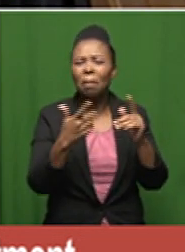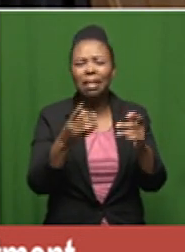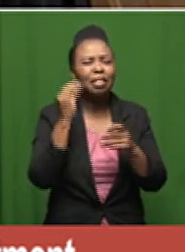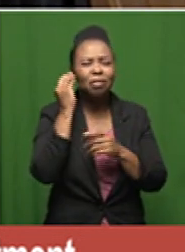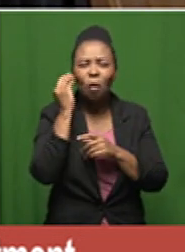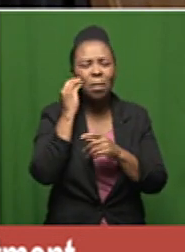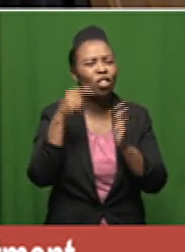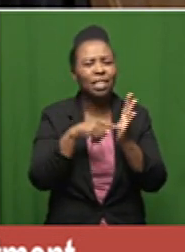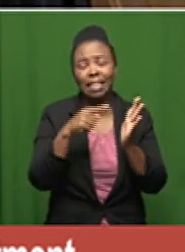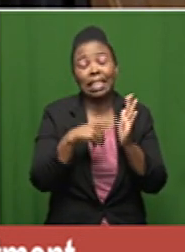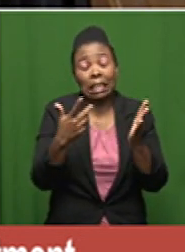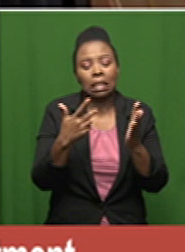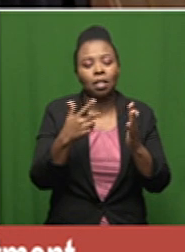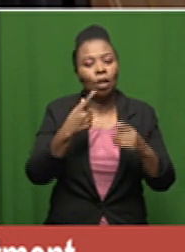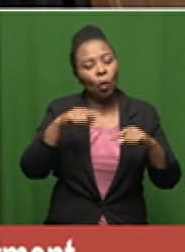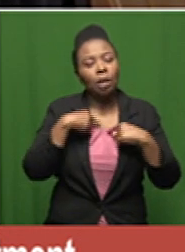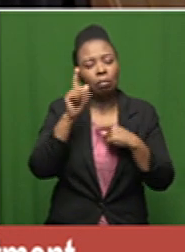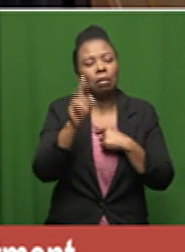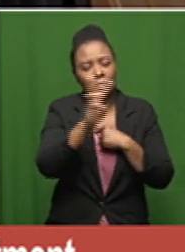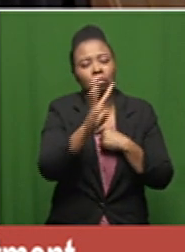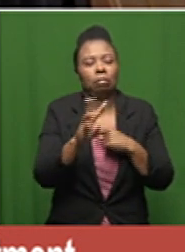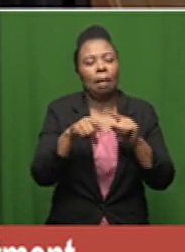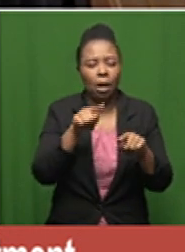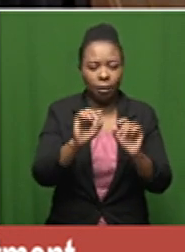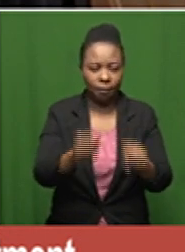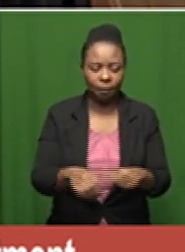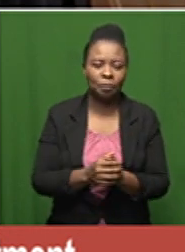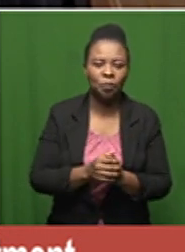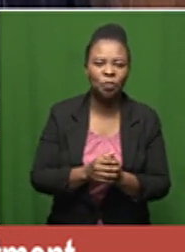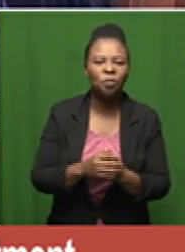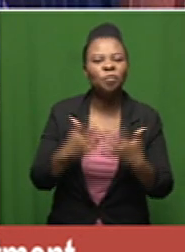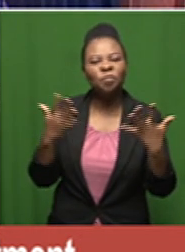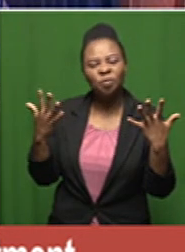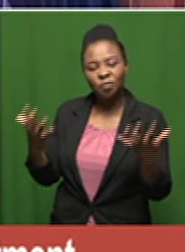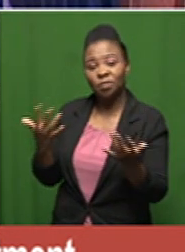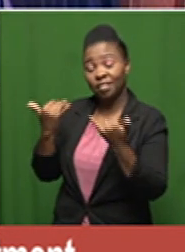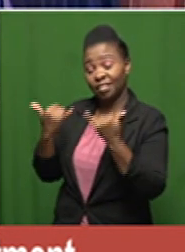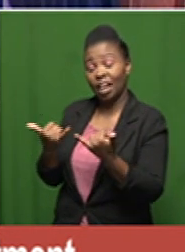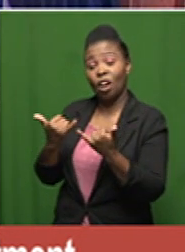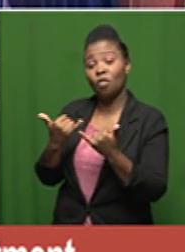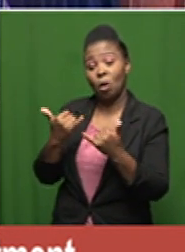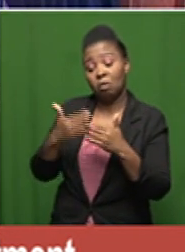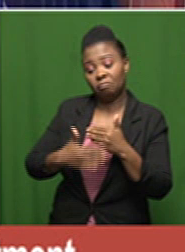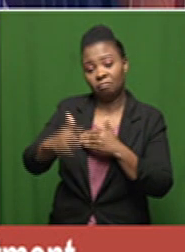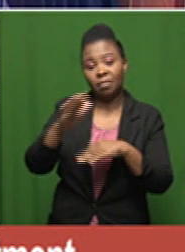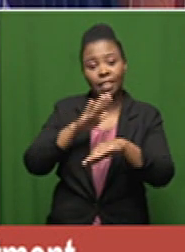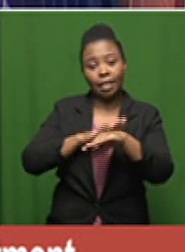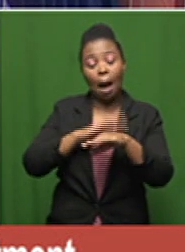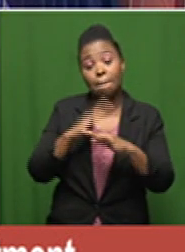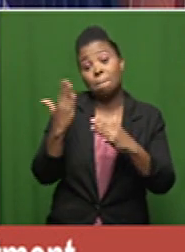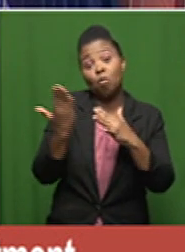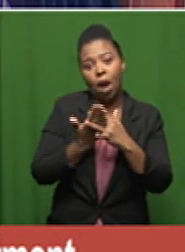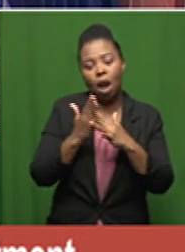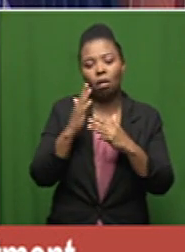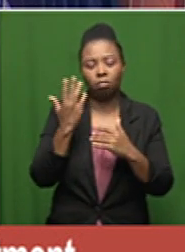evidence so we have to be very very circumspect with it all right okay that's where we leave it for the time being we're going to take a quick bake and when